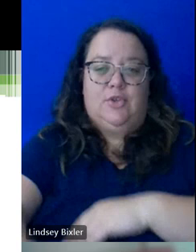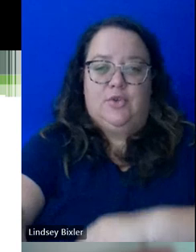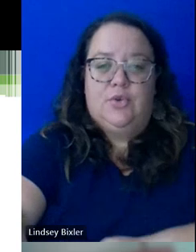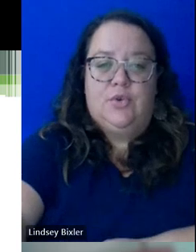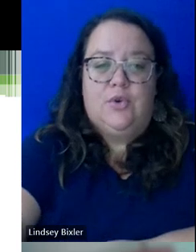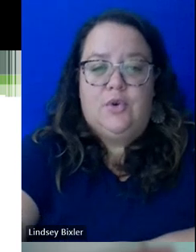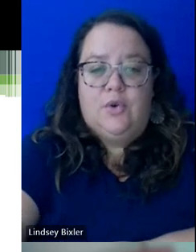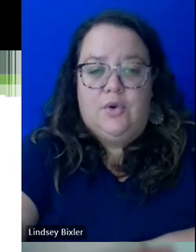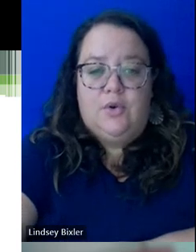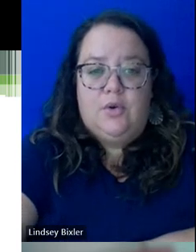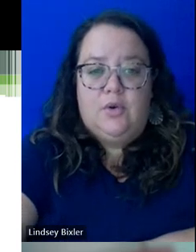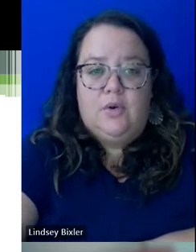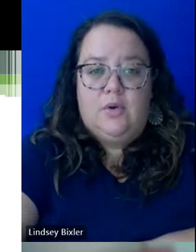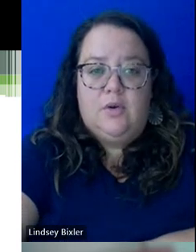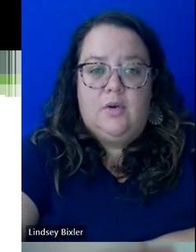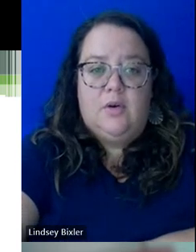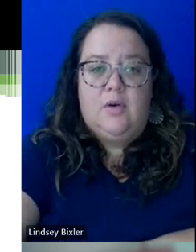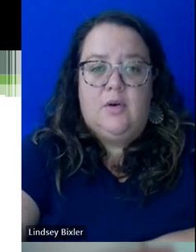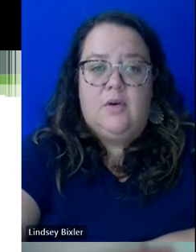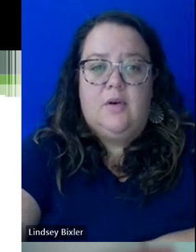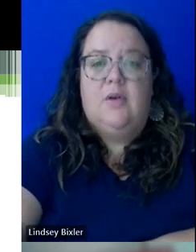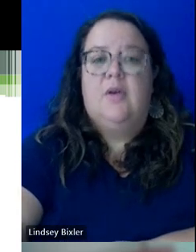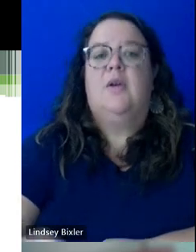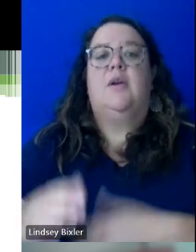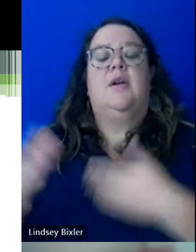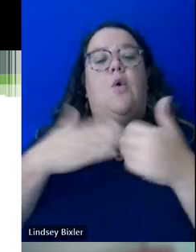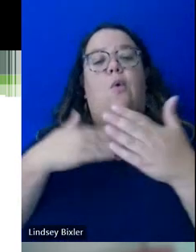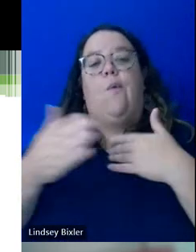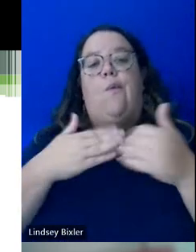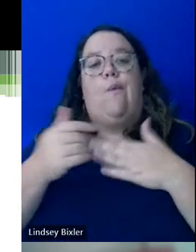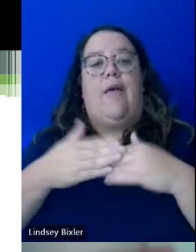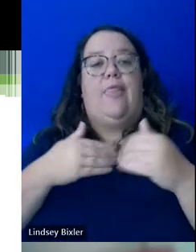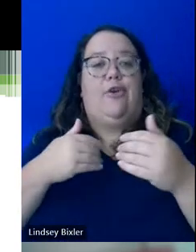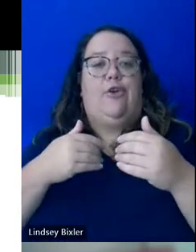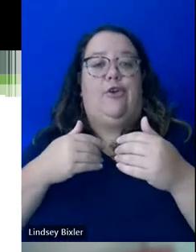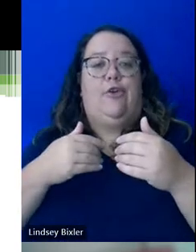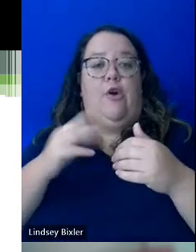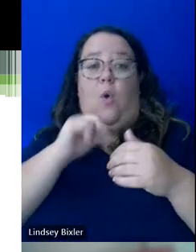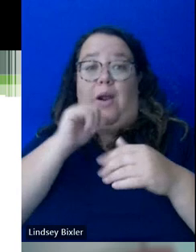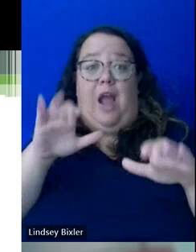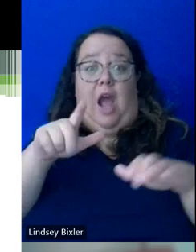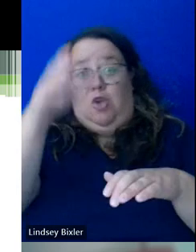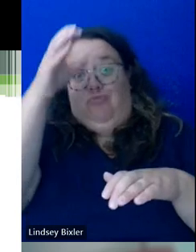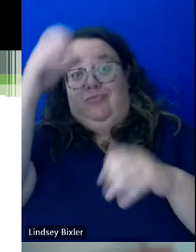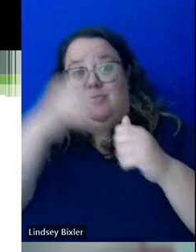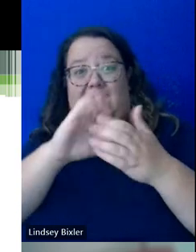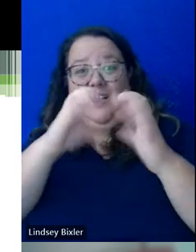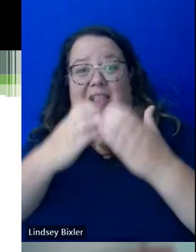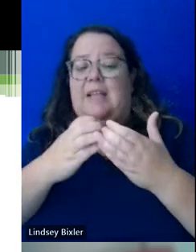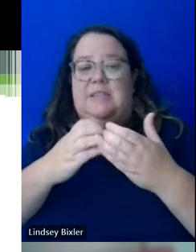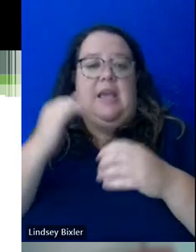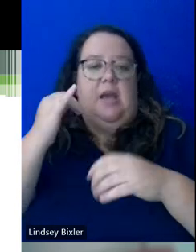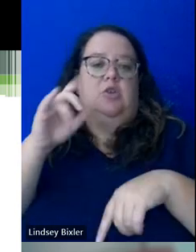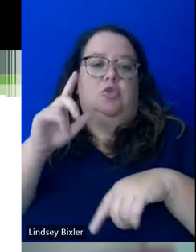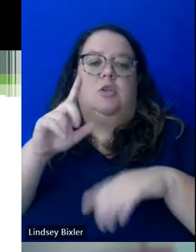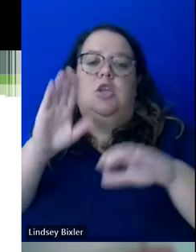Classes, attendance, regardless of whether or attendance is provided, you're not going to do well in a class if you're not going to that class, but the majority of classes